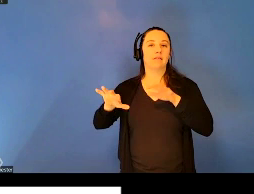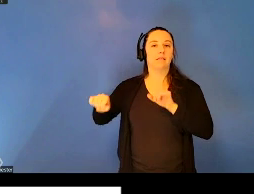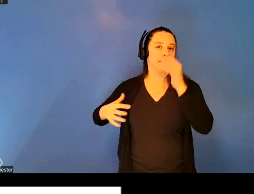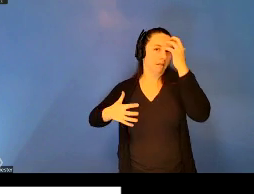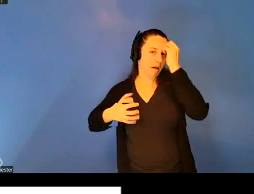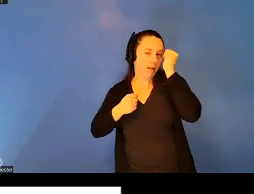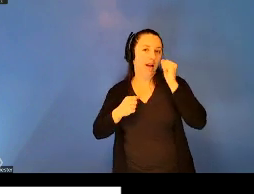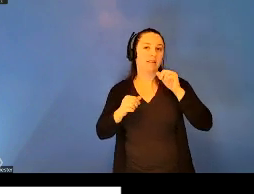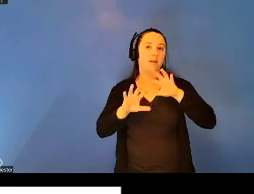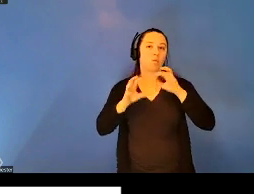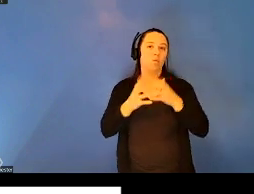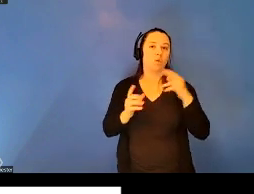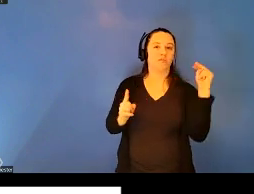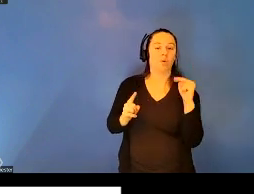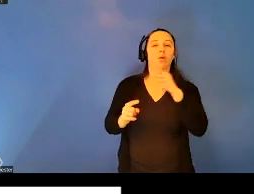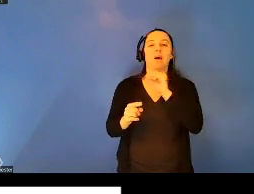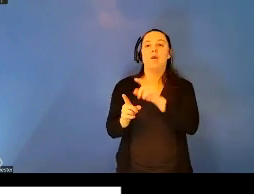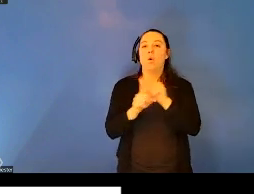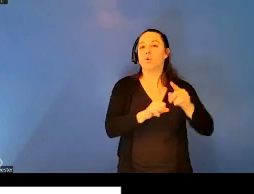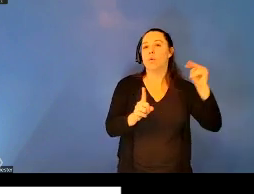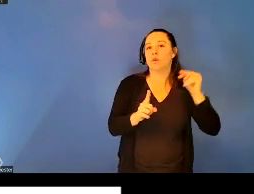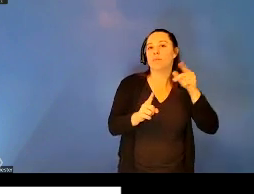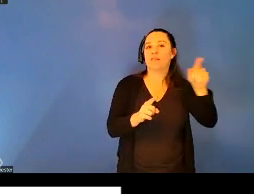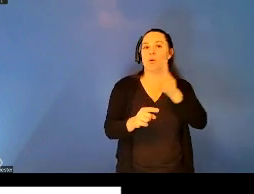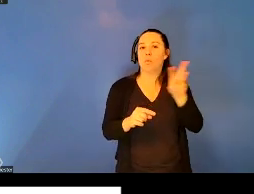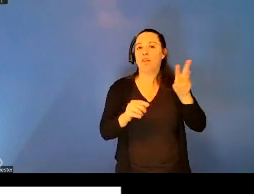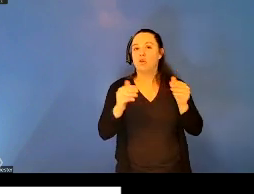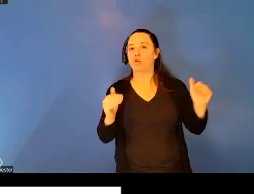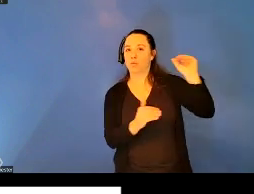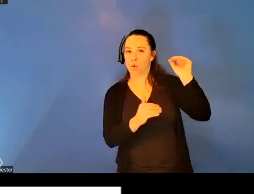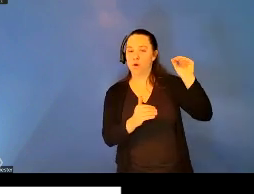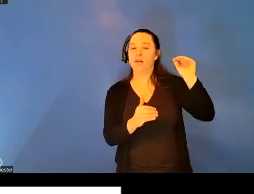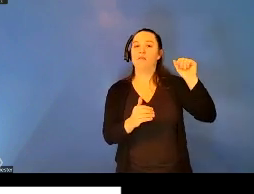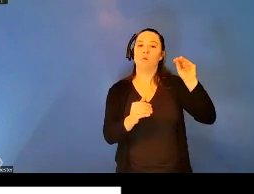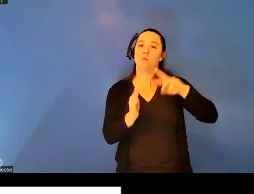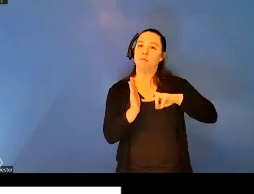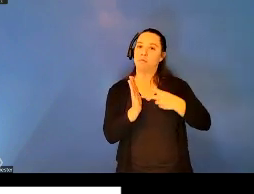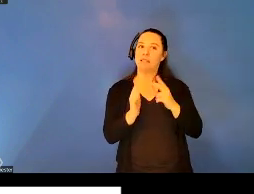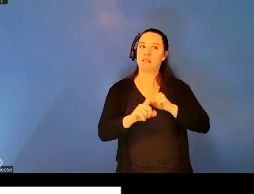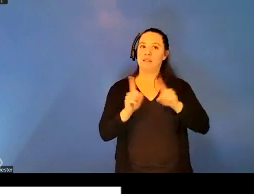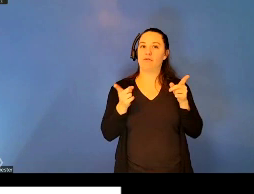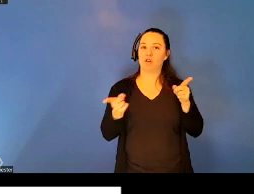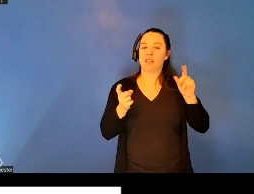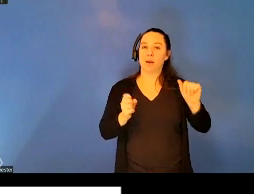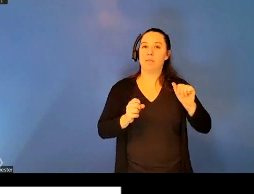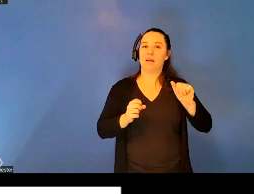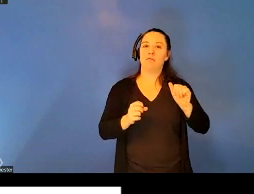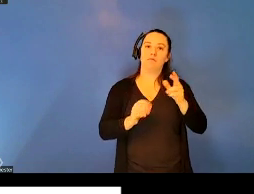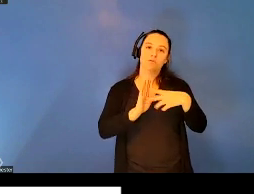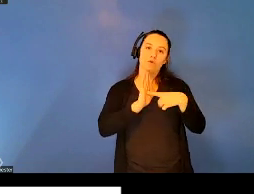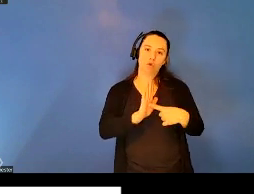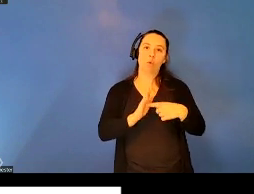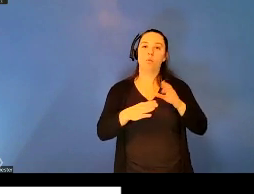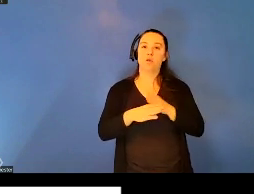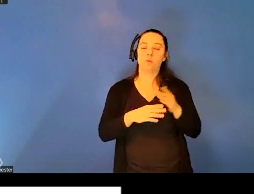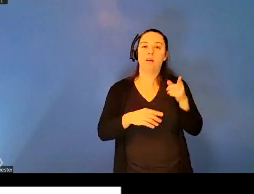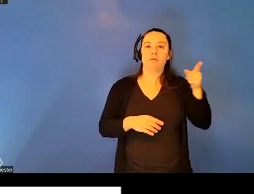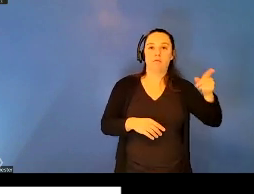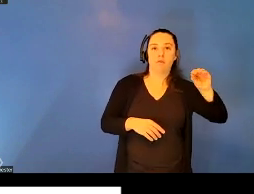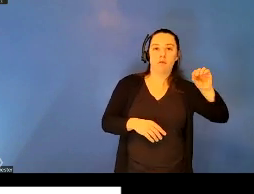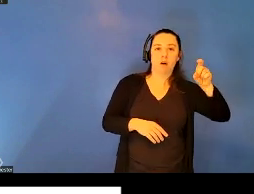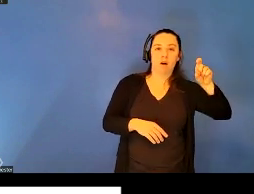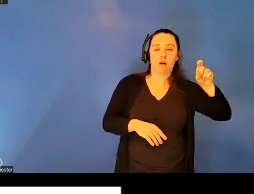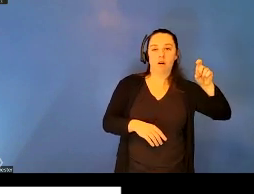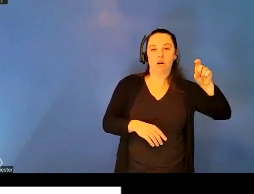superiority that allows for distinctions and divisions to be drawn and claimed between the Occident and Oriental cultures, people, and